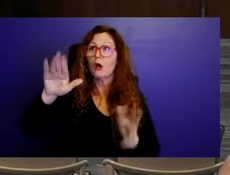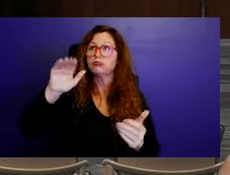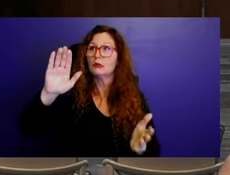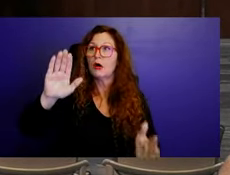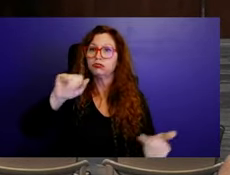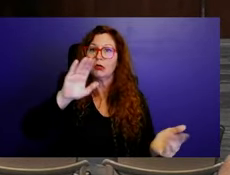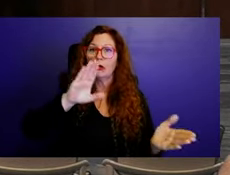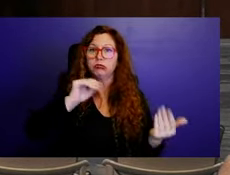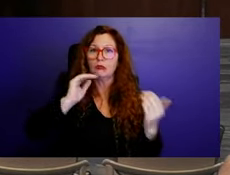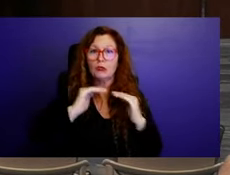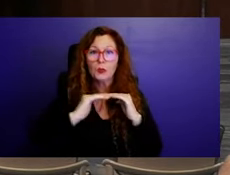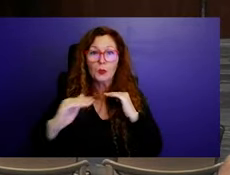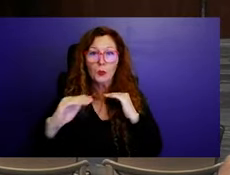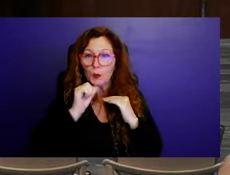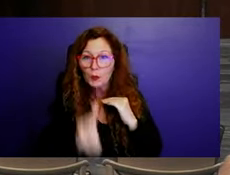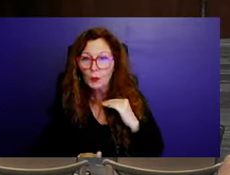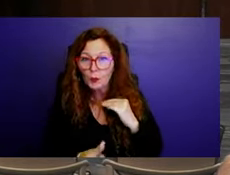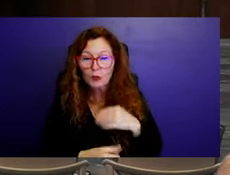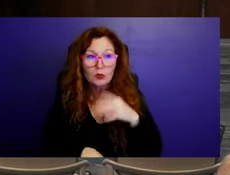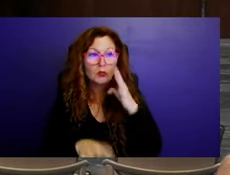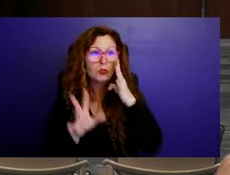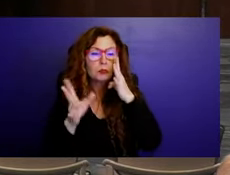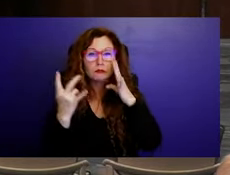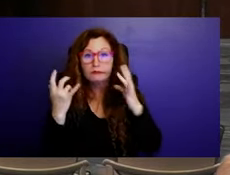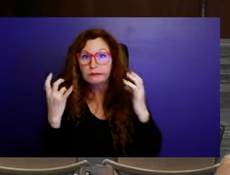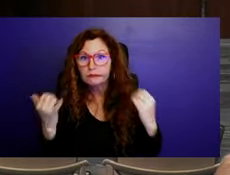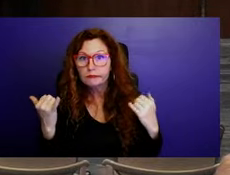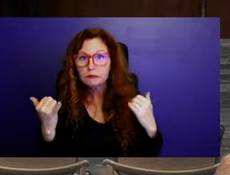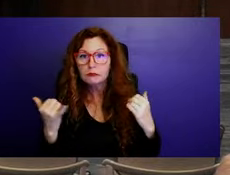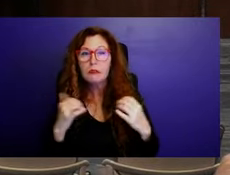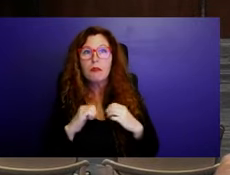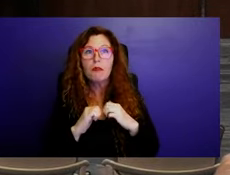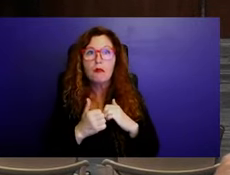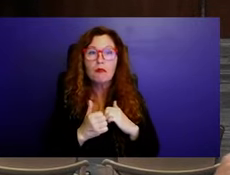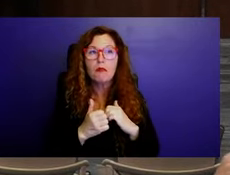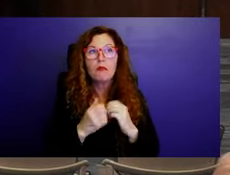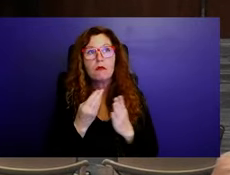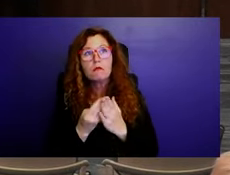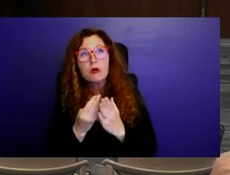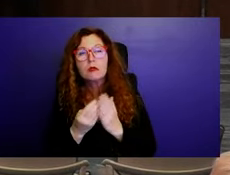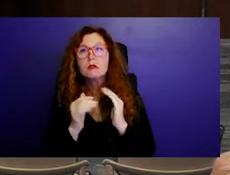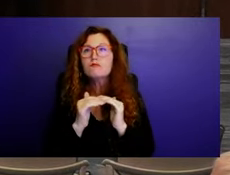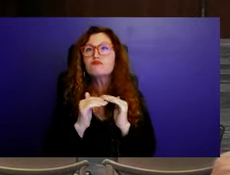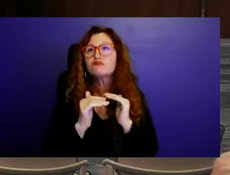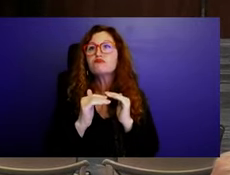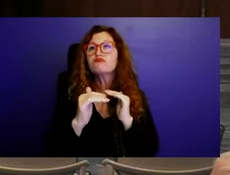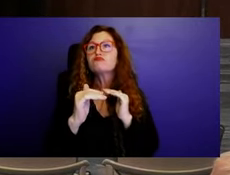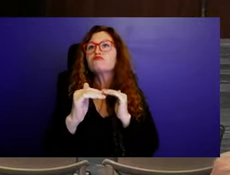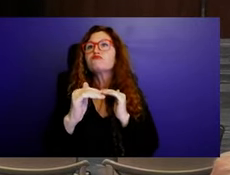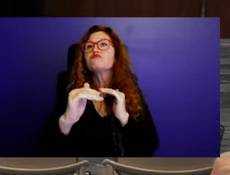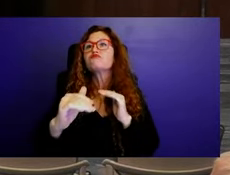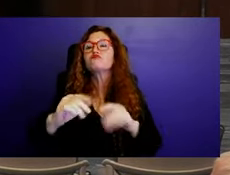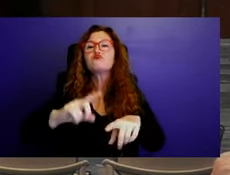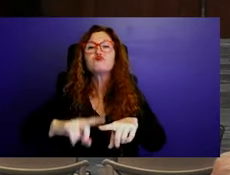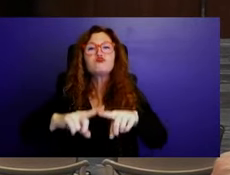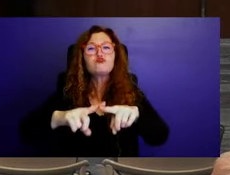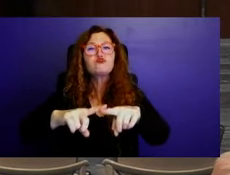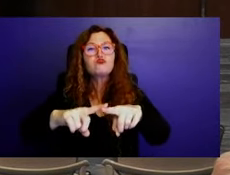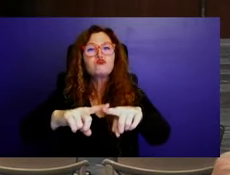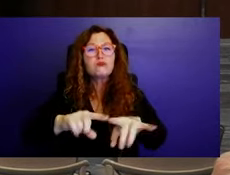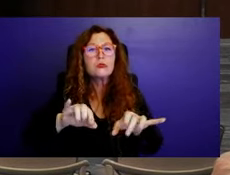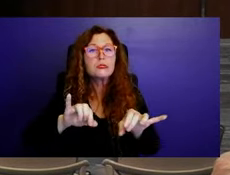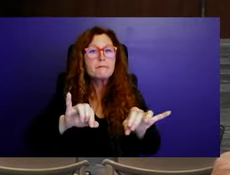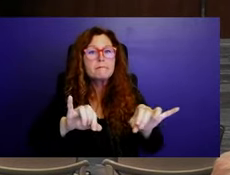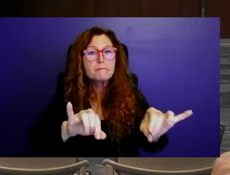potentially creating sustainable, uh, revenue streams. And so I think, uh, for